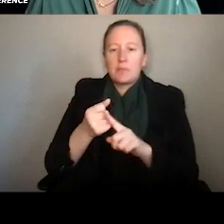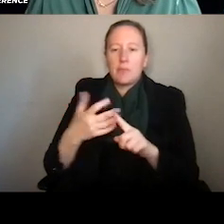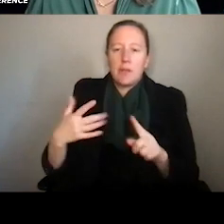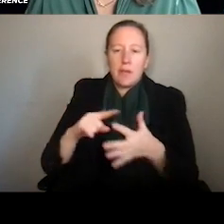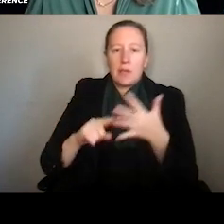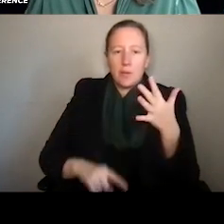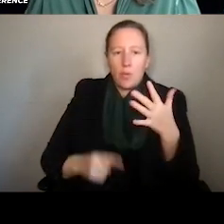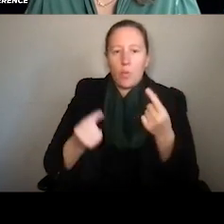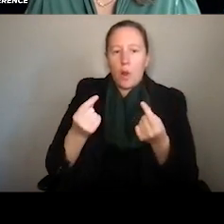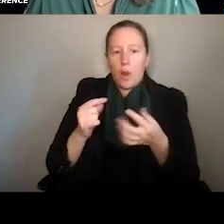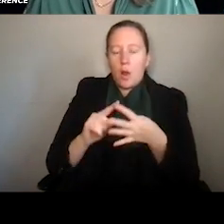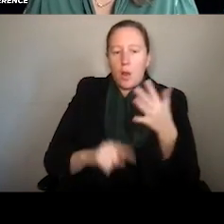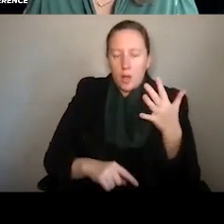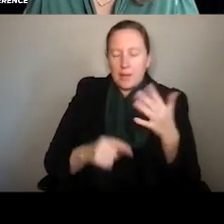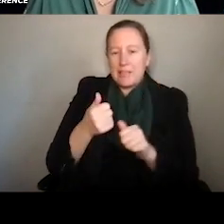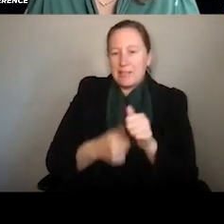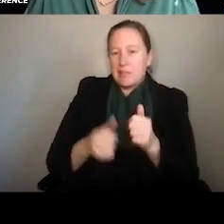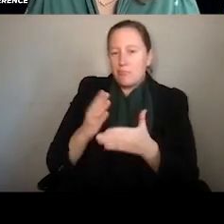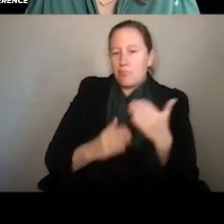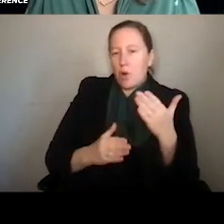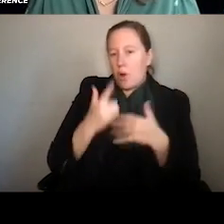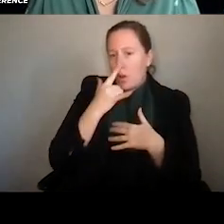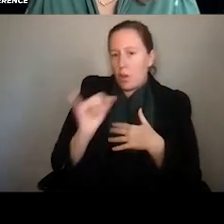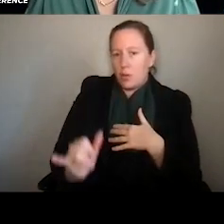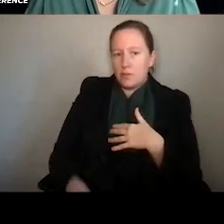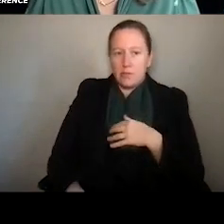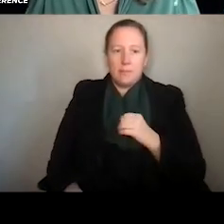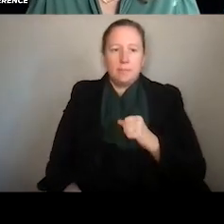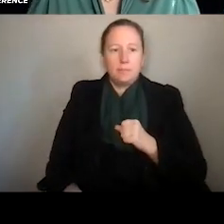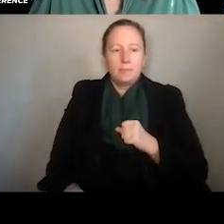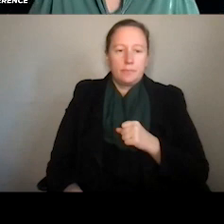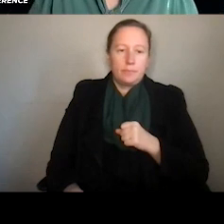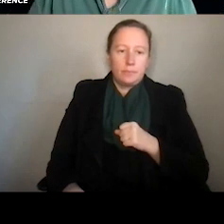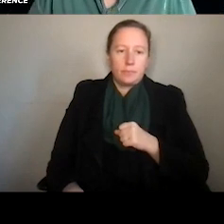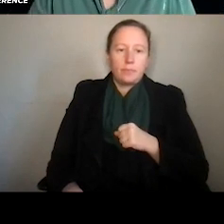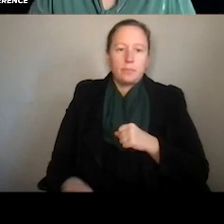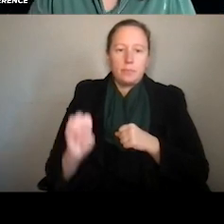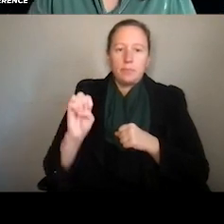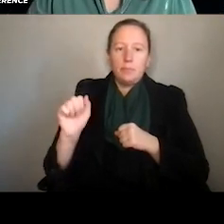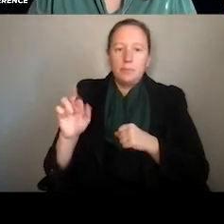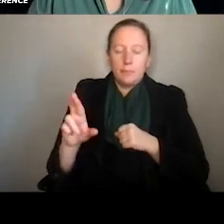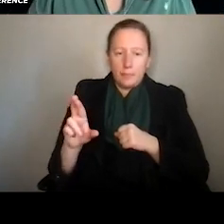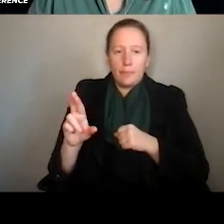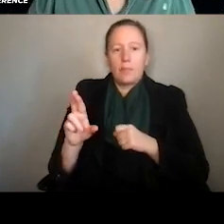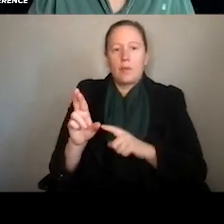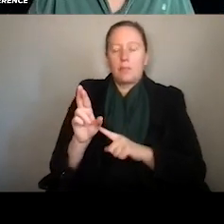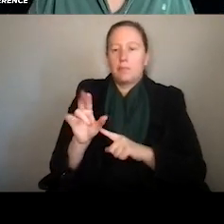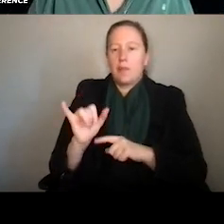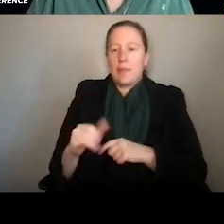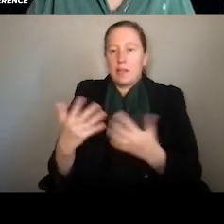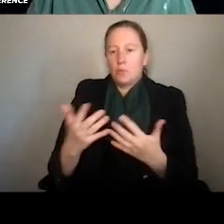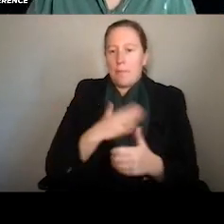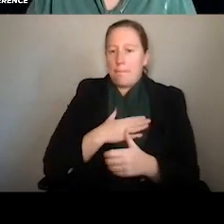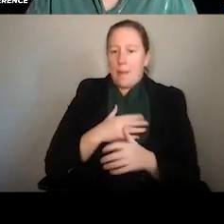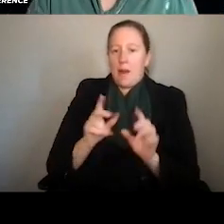understand a little bit about how each part of GEO contributes. So we'll start with EAR, since that's the division I'm in.